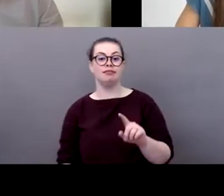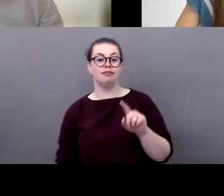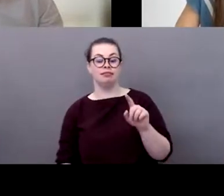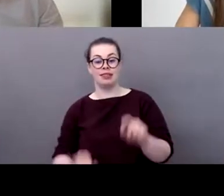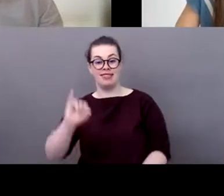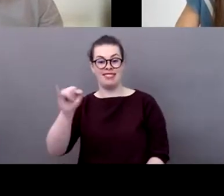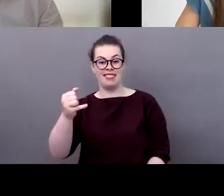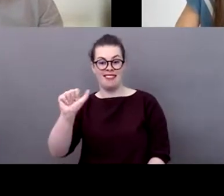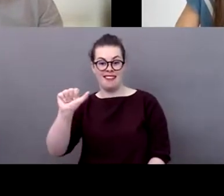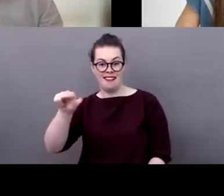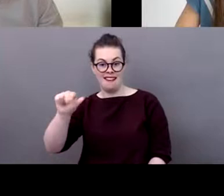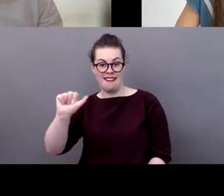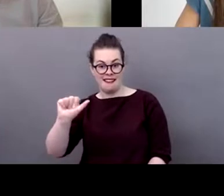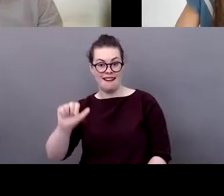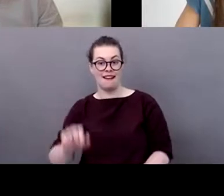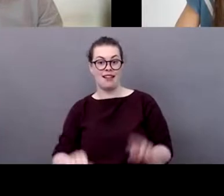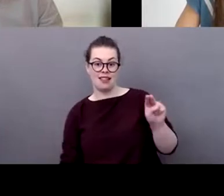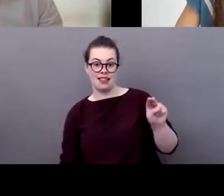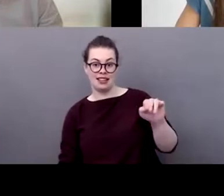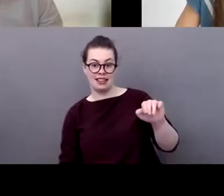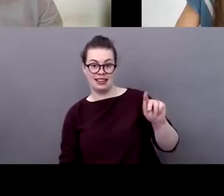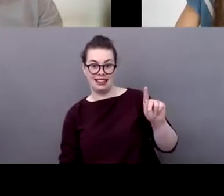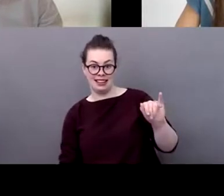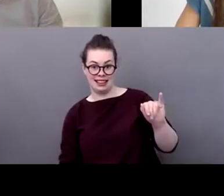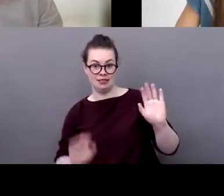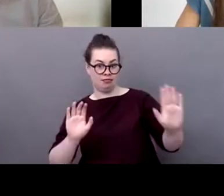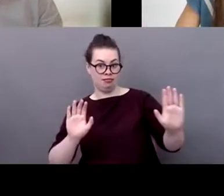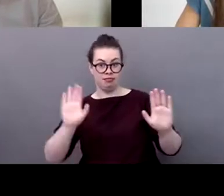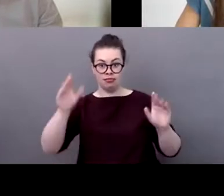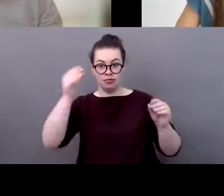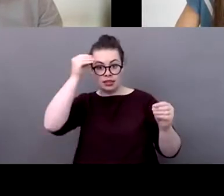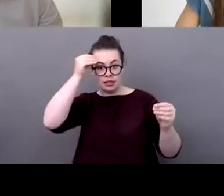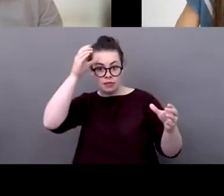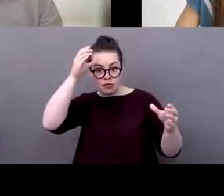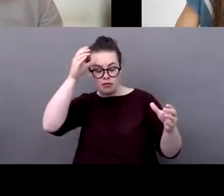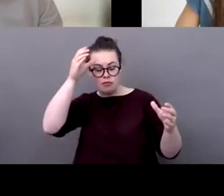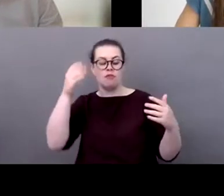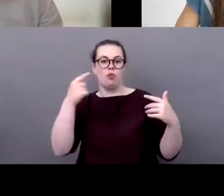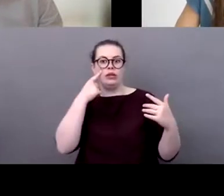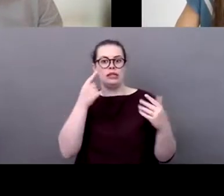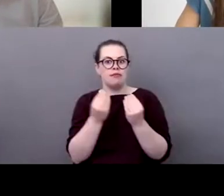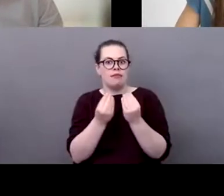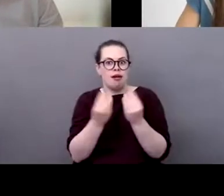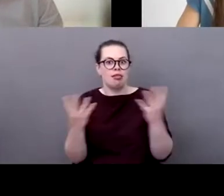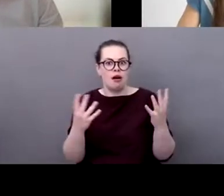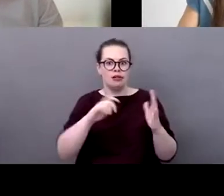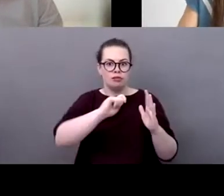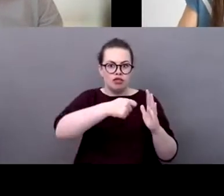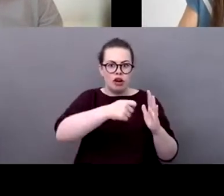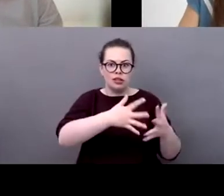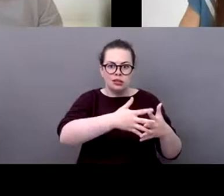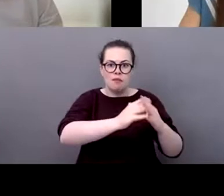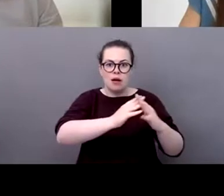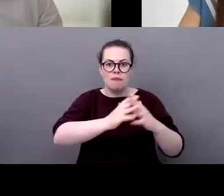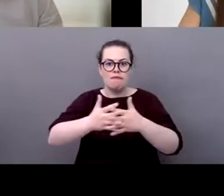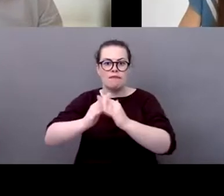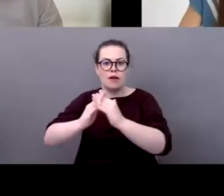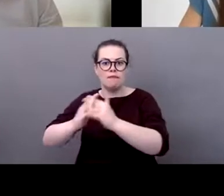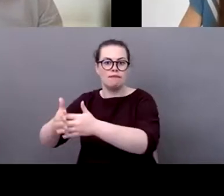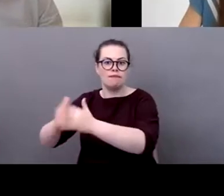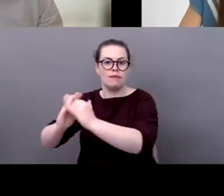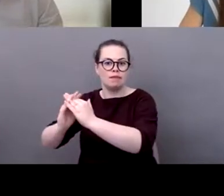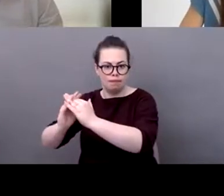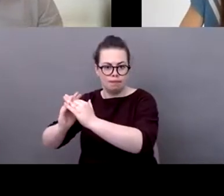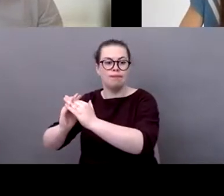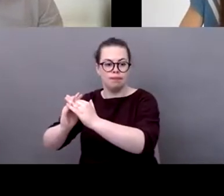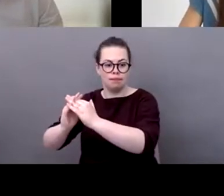there's a lot been a lot happened and i think we need to learn the lessons and it's a good time now with the european